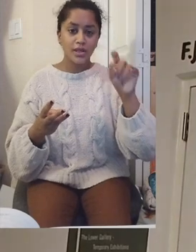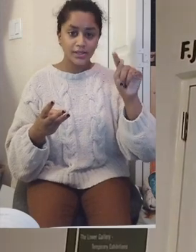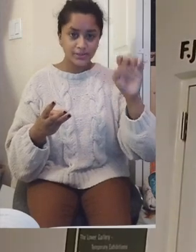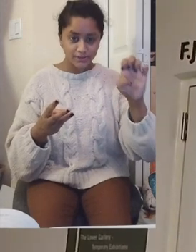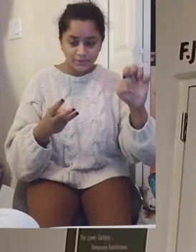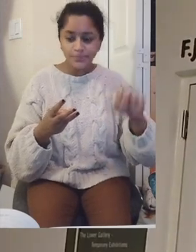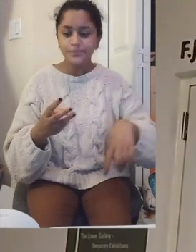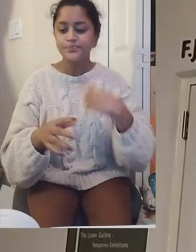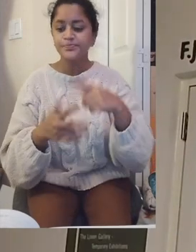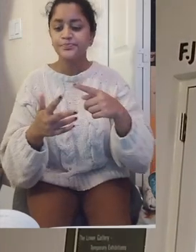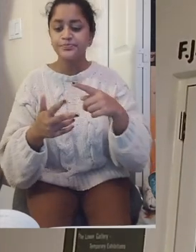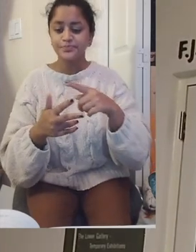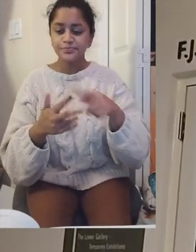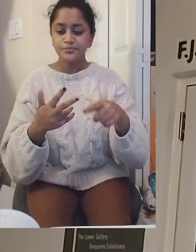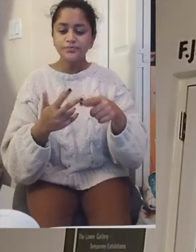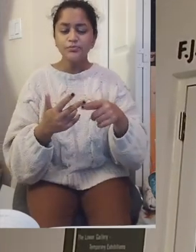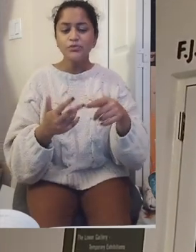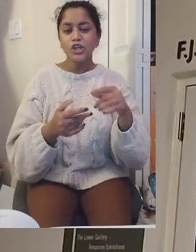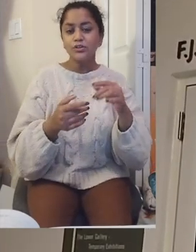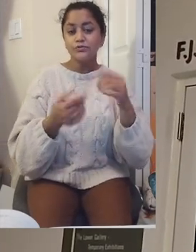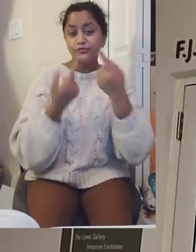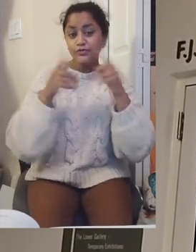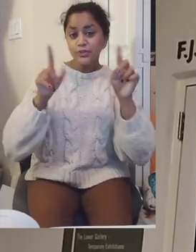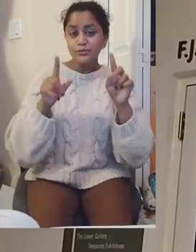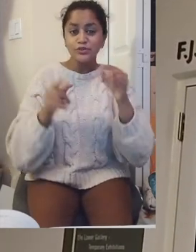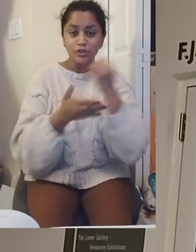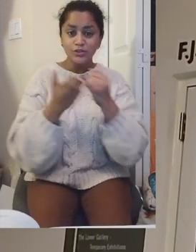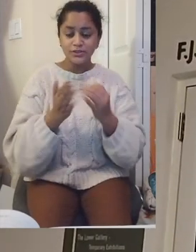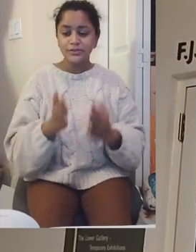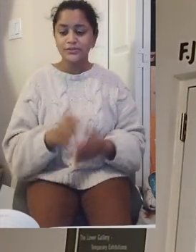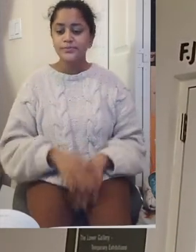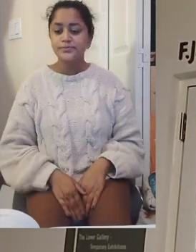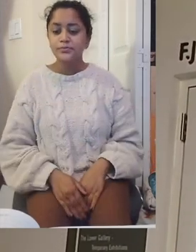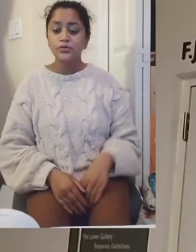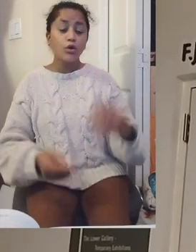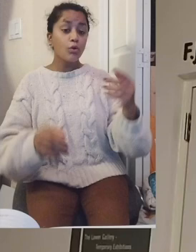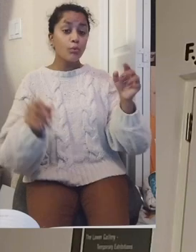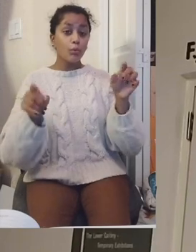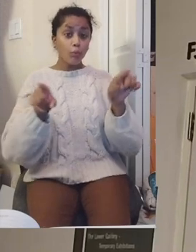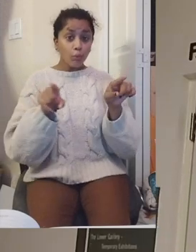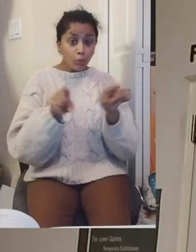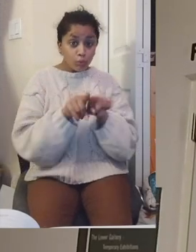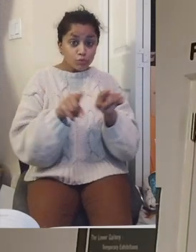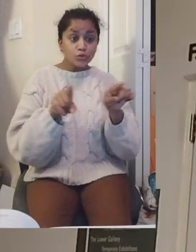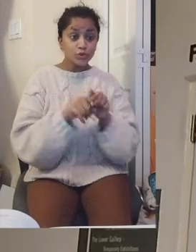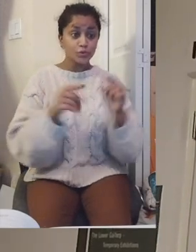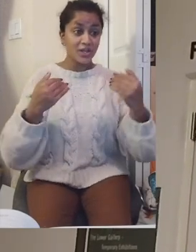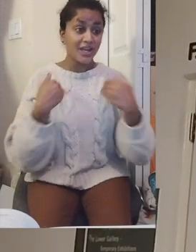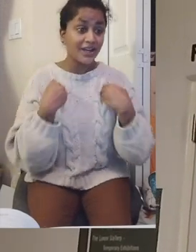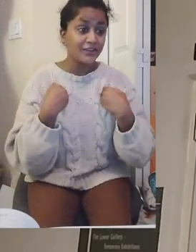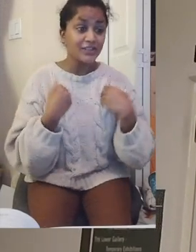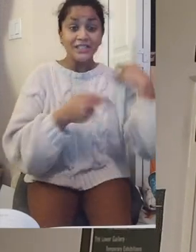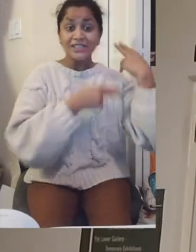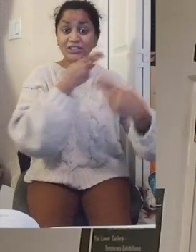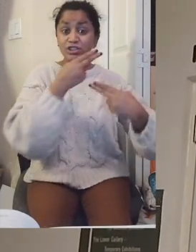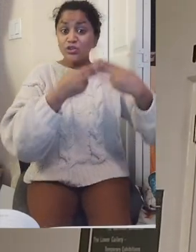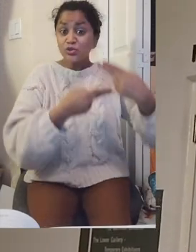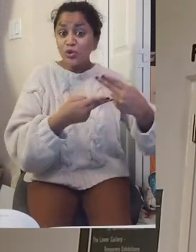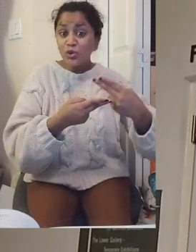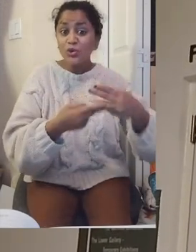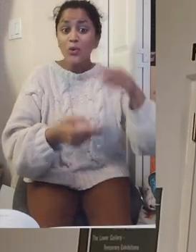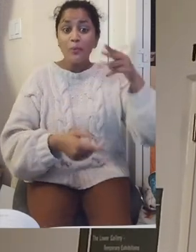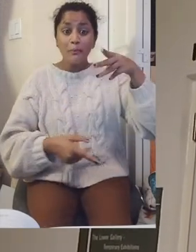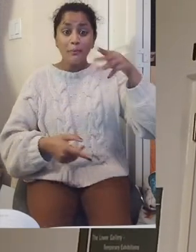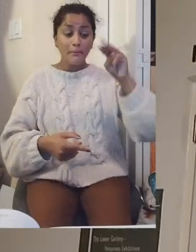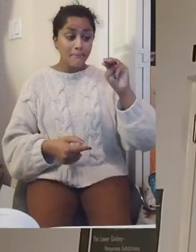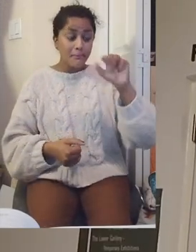exhibit is actually historical maps themselves. So for those who are interested in maps, we have about